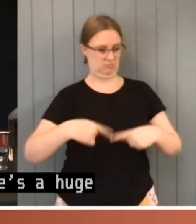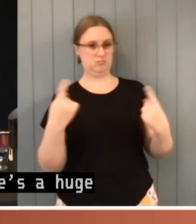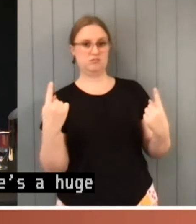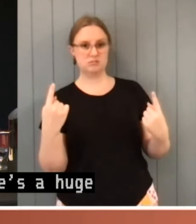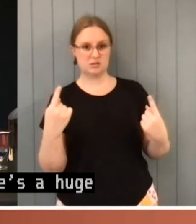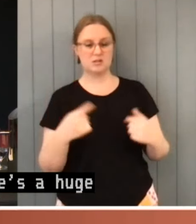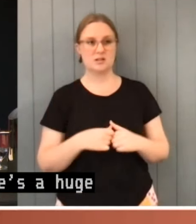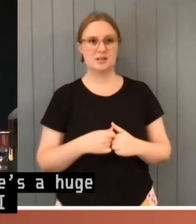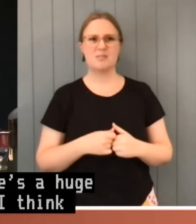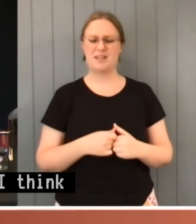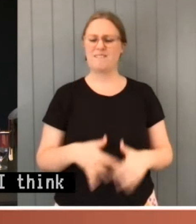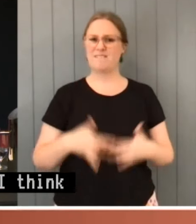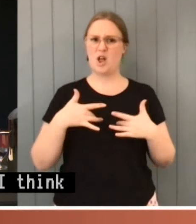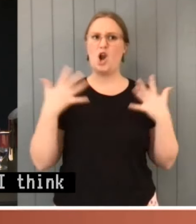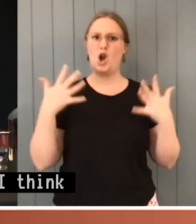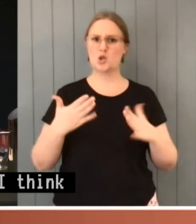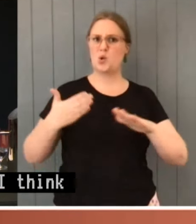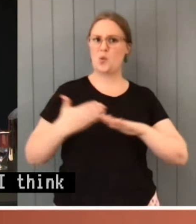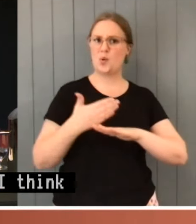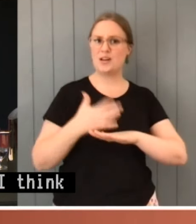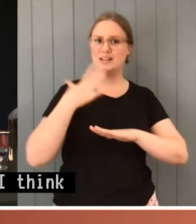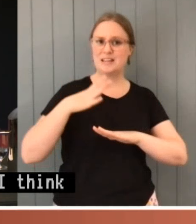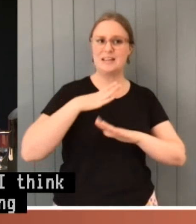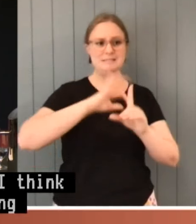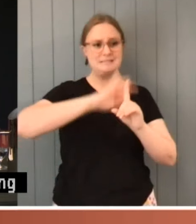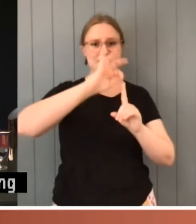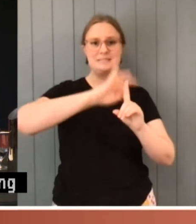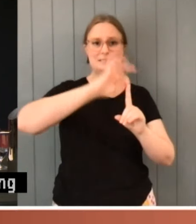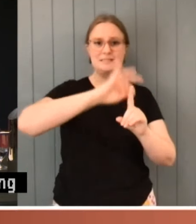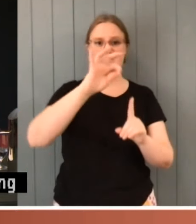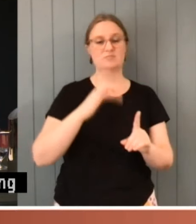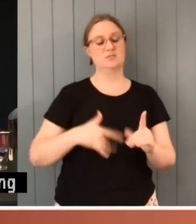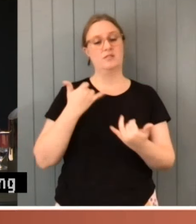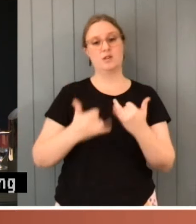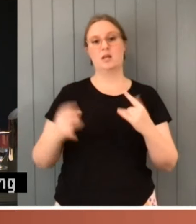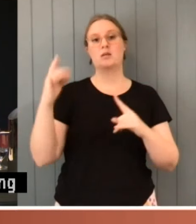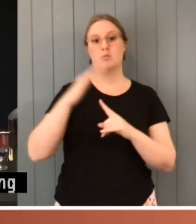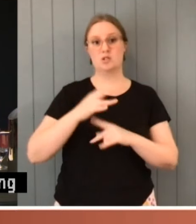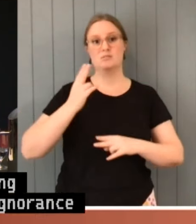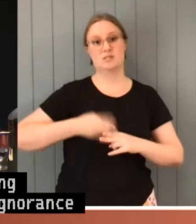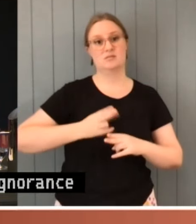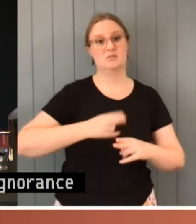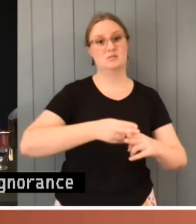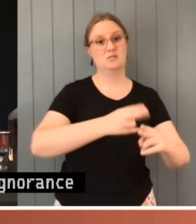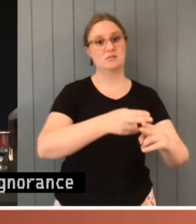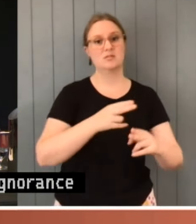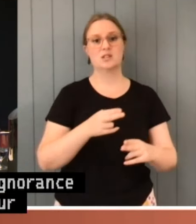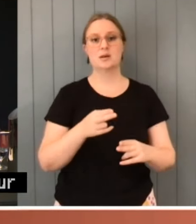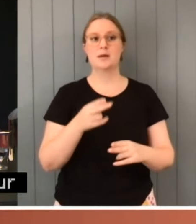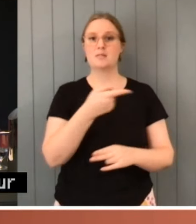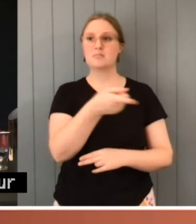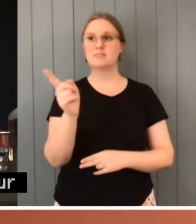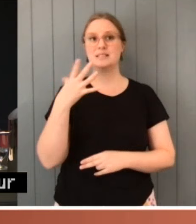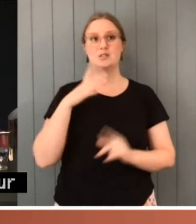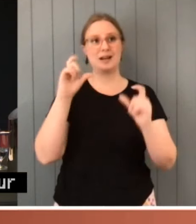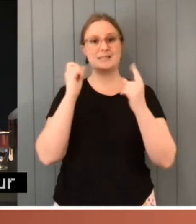we have ignorance of the basic workings of our democracy. People will pick it up from television, social media and